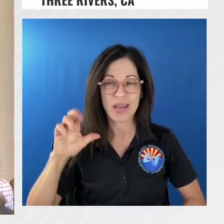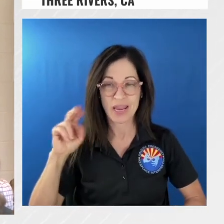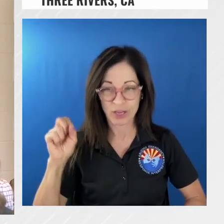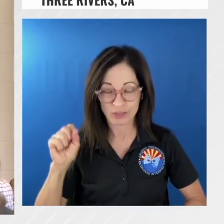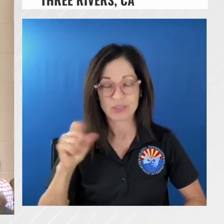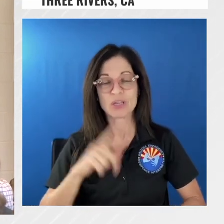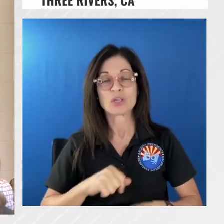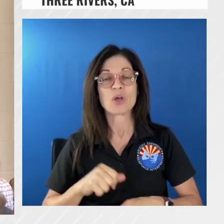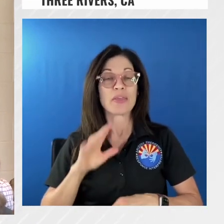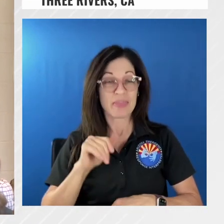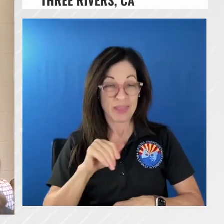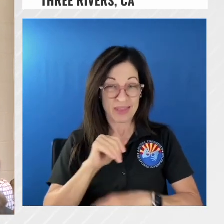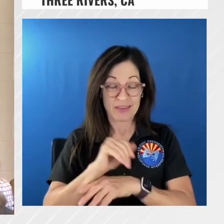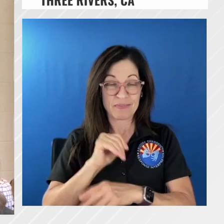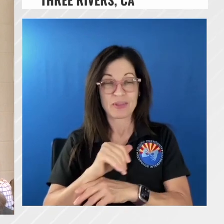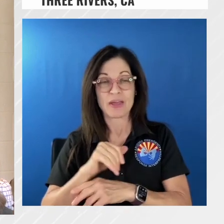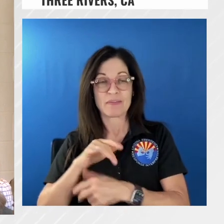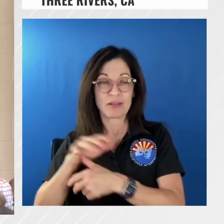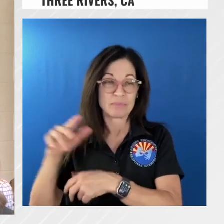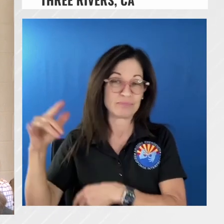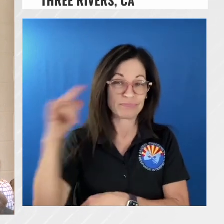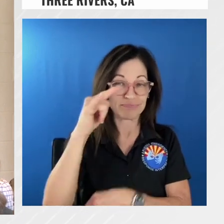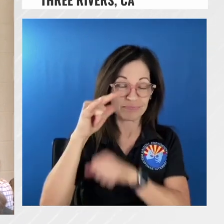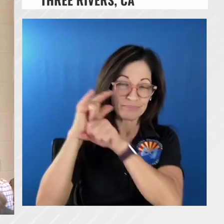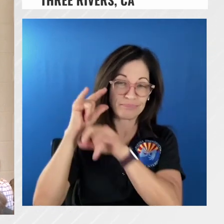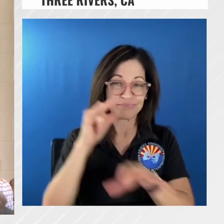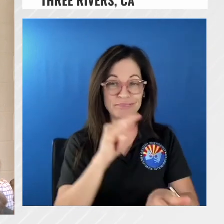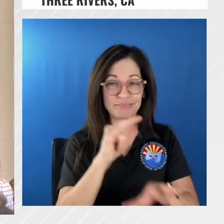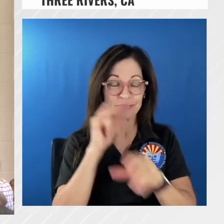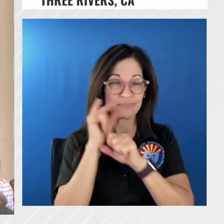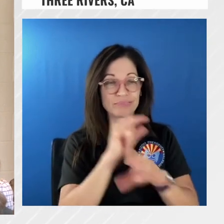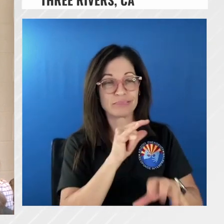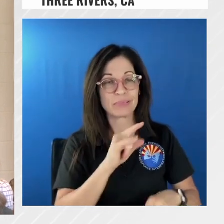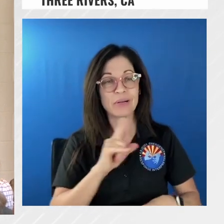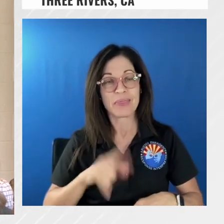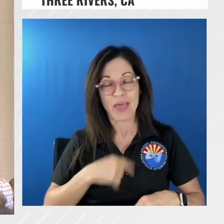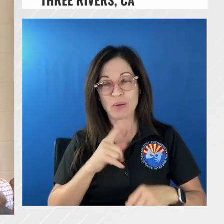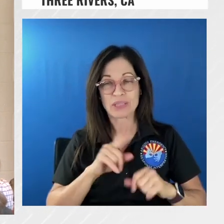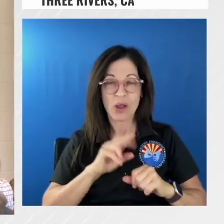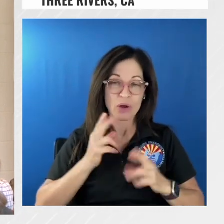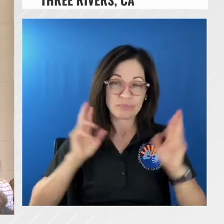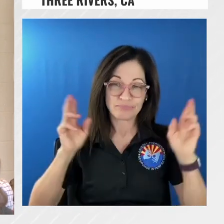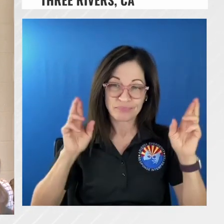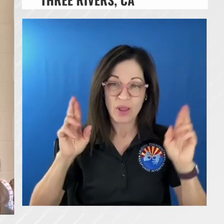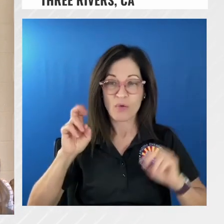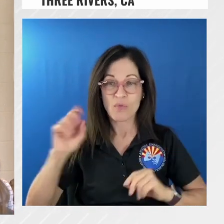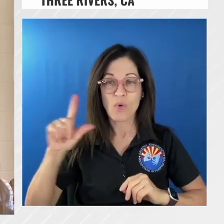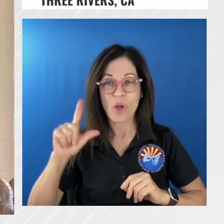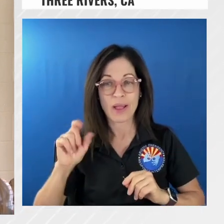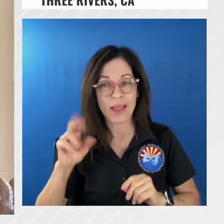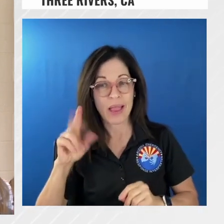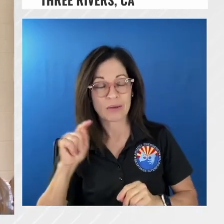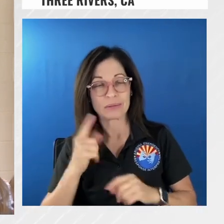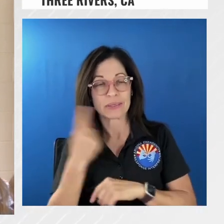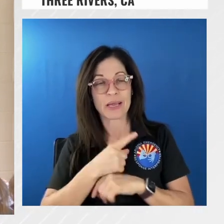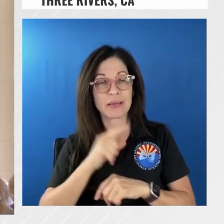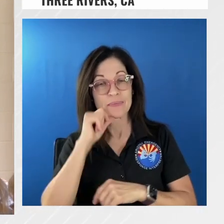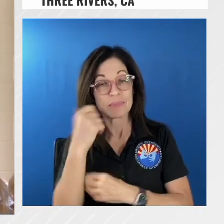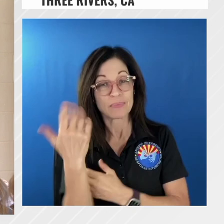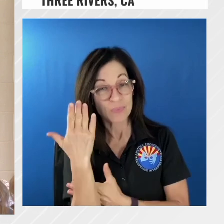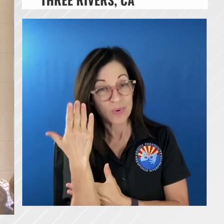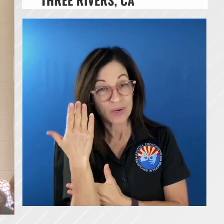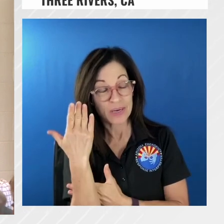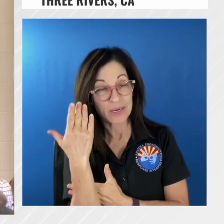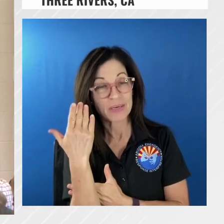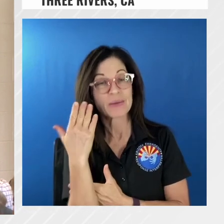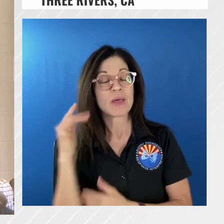it that evening of the um the 11th was what we call the rollout day that's when it rolled out and the following morning flew air